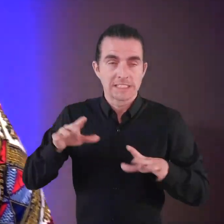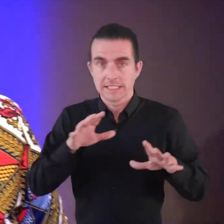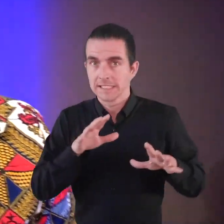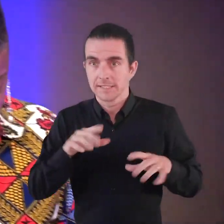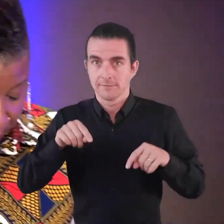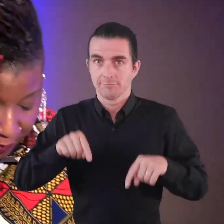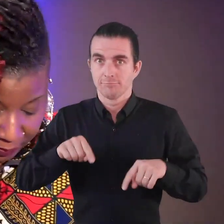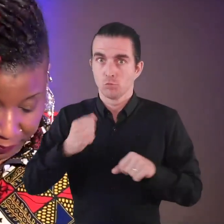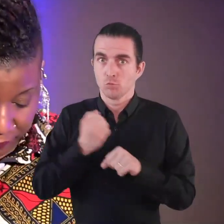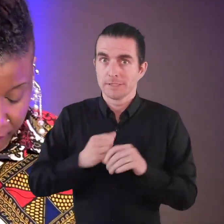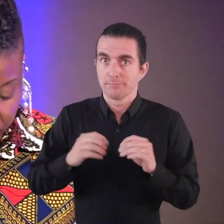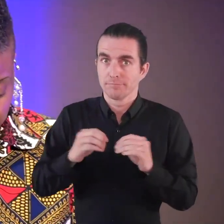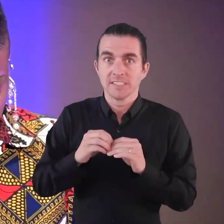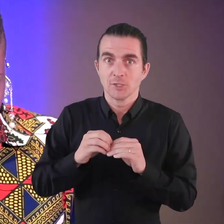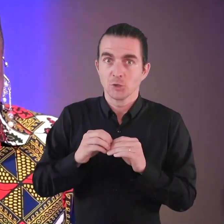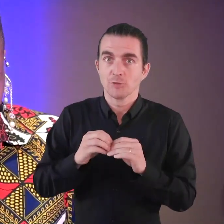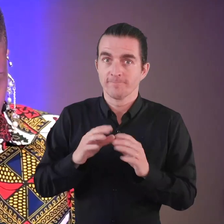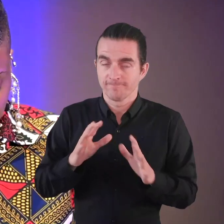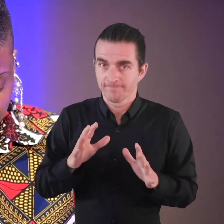in Great Britain.